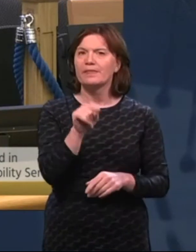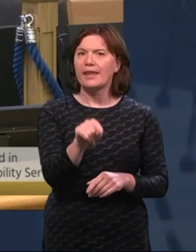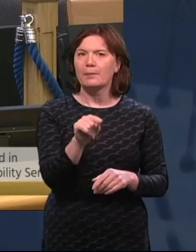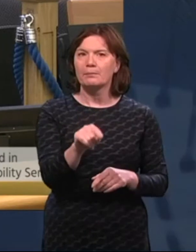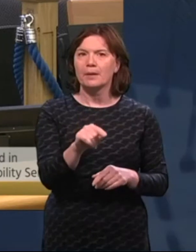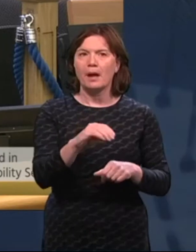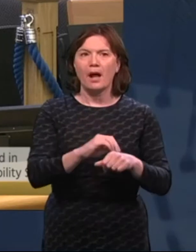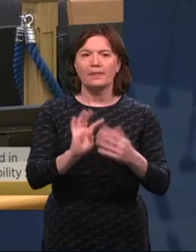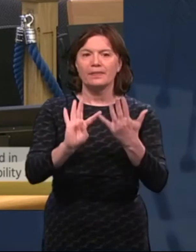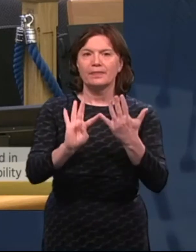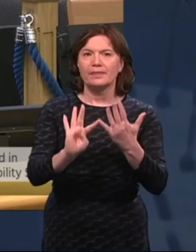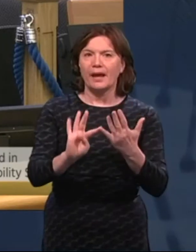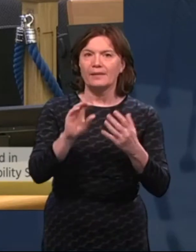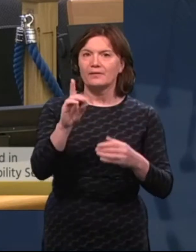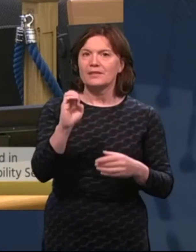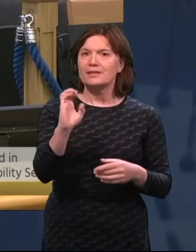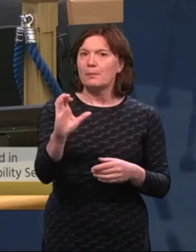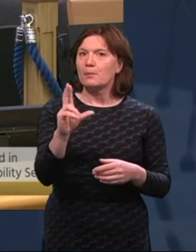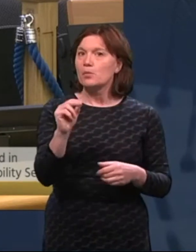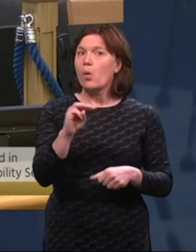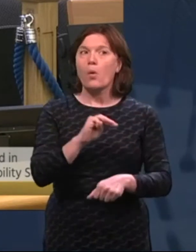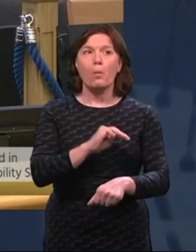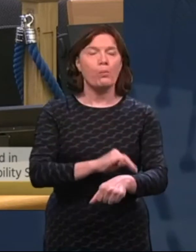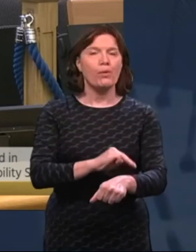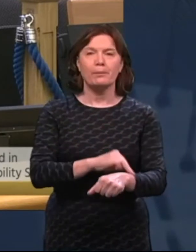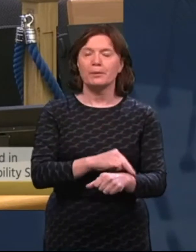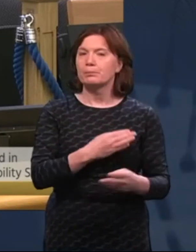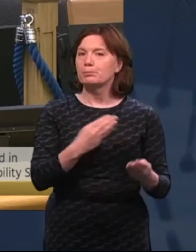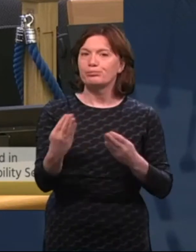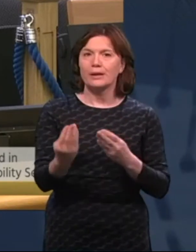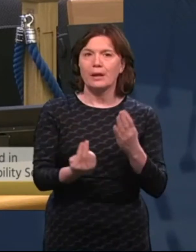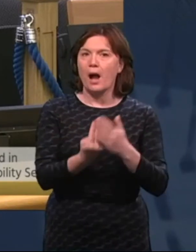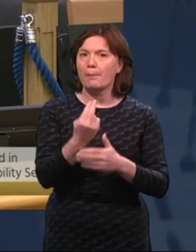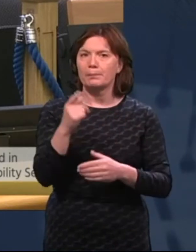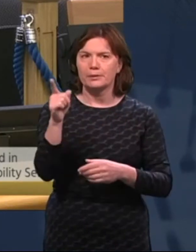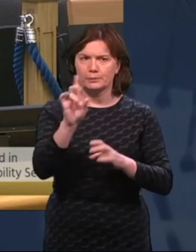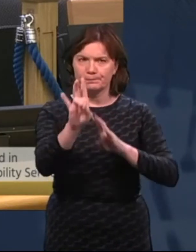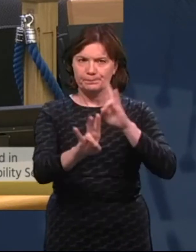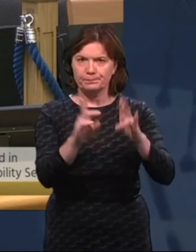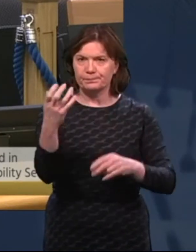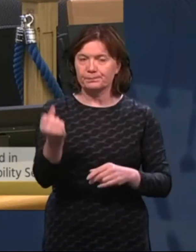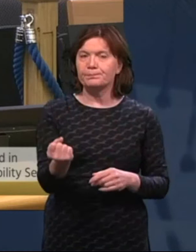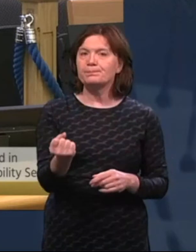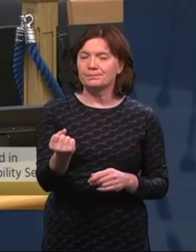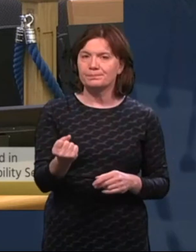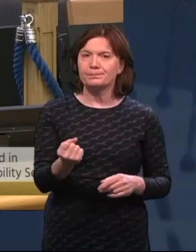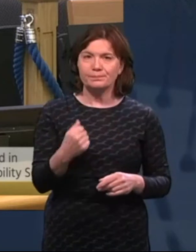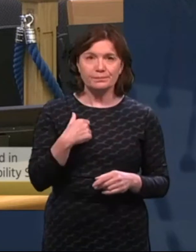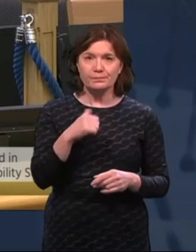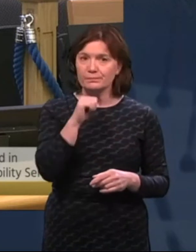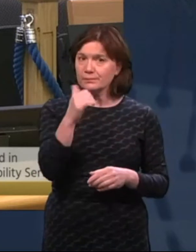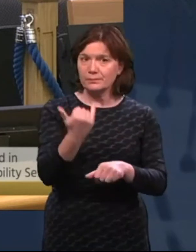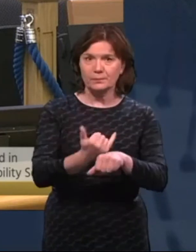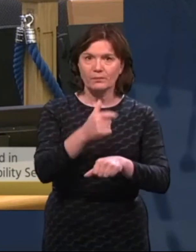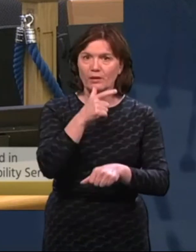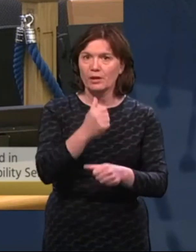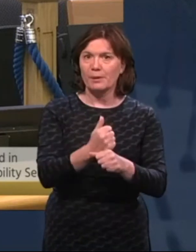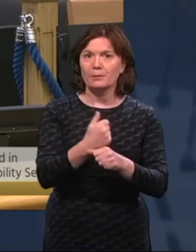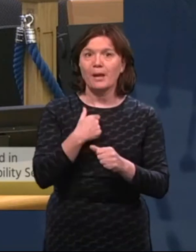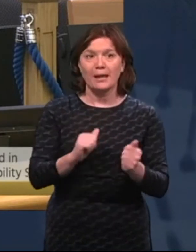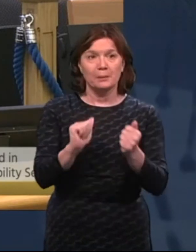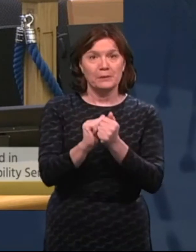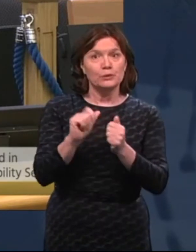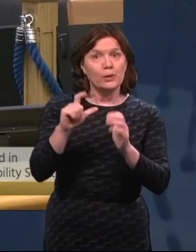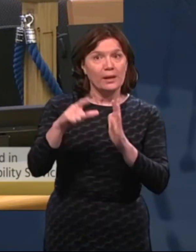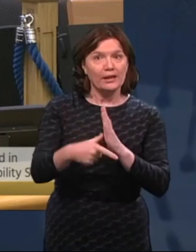agency on the 9th of December. I have no problem bringing up the queries you are talking about there today that we did not talk about but I will meet you afterwards